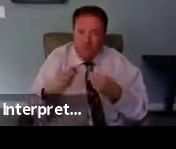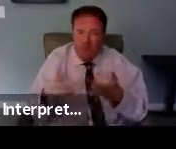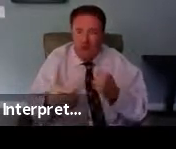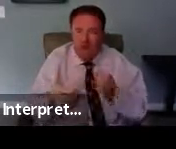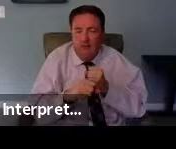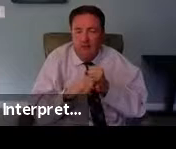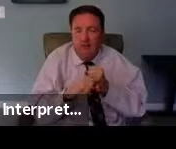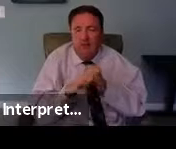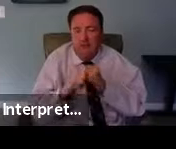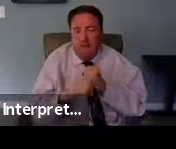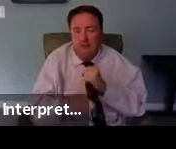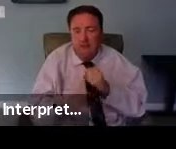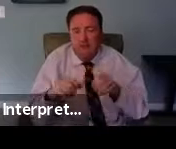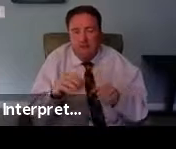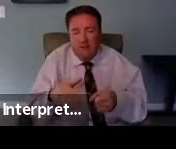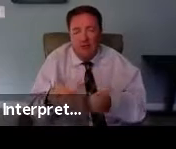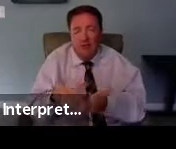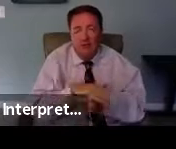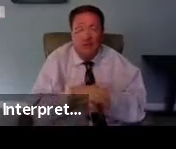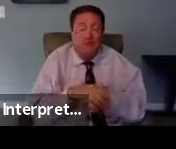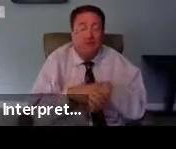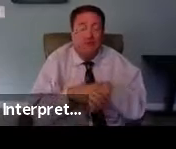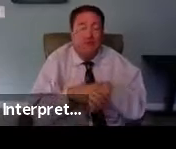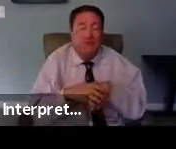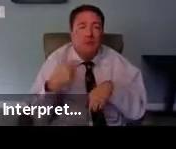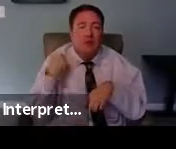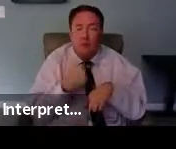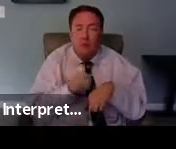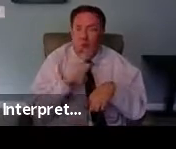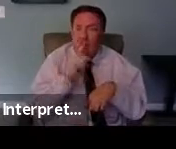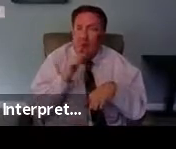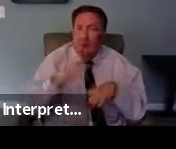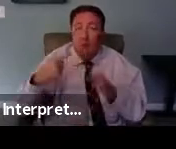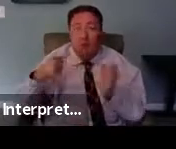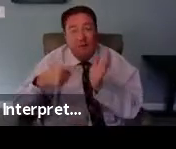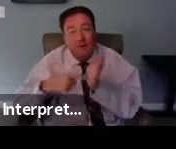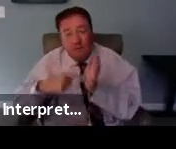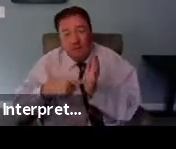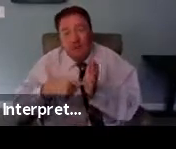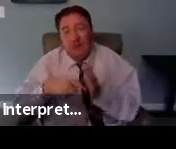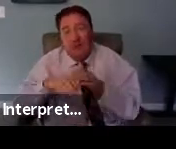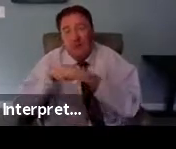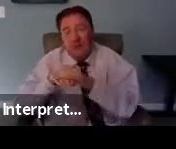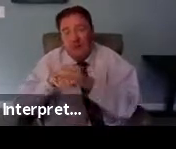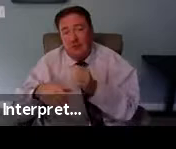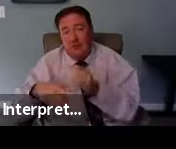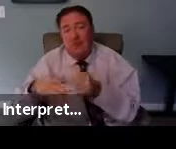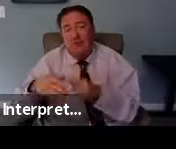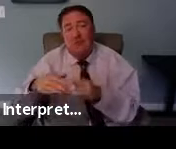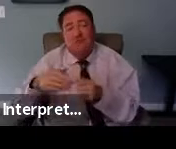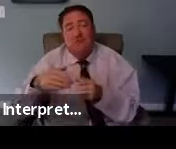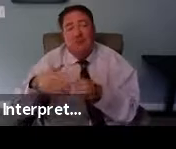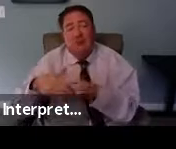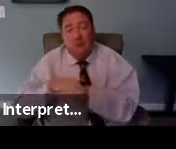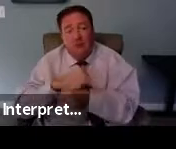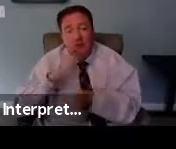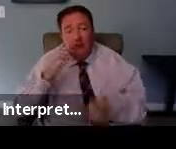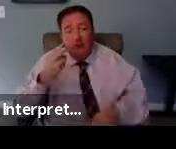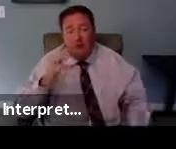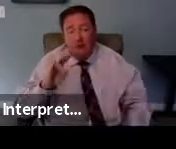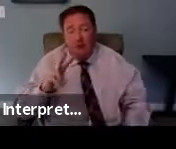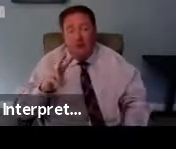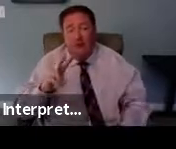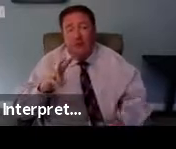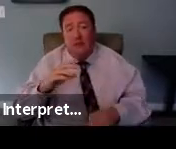enforcement of health care coverage to ensure affordable and accessible coverage of HIV prevention, treatment, and services,